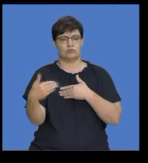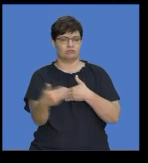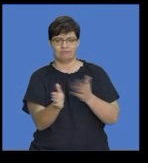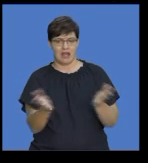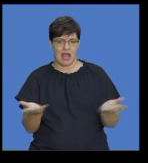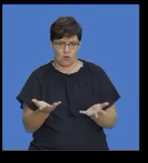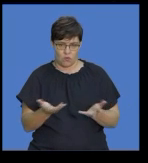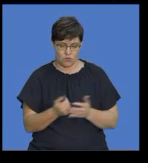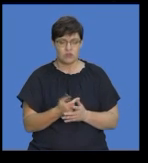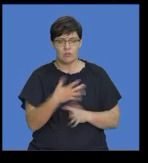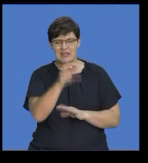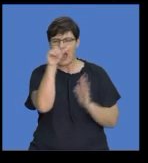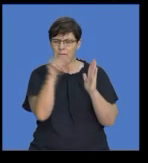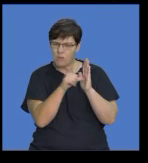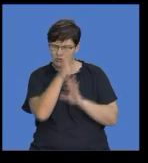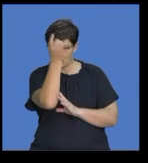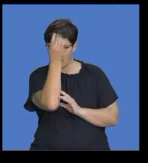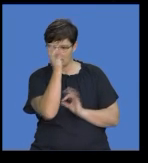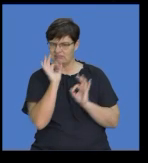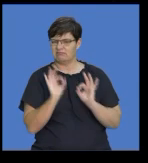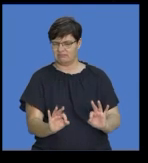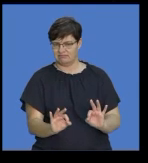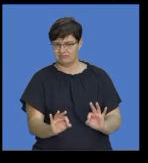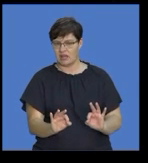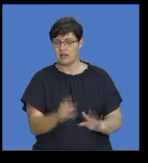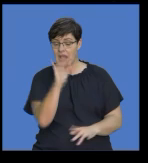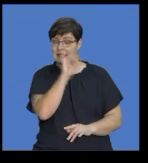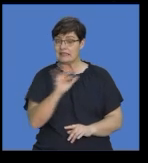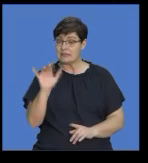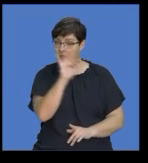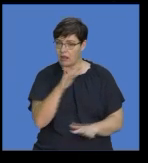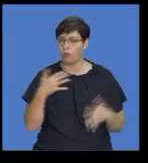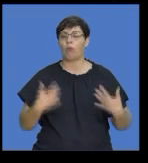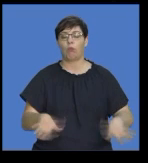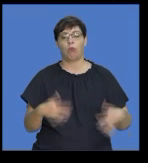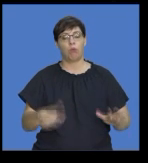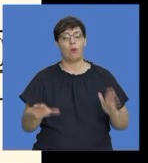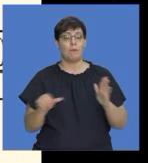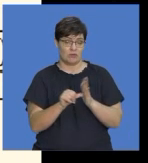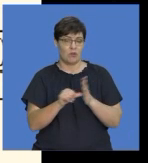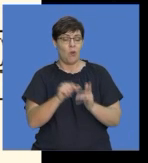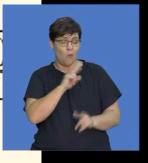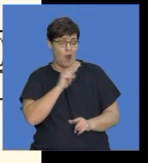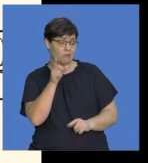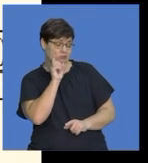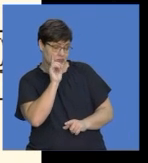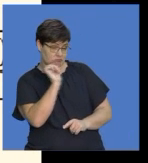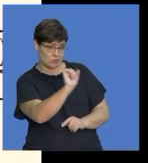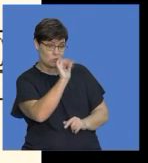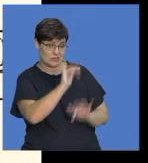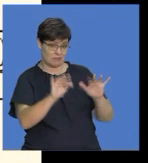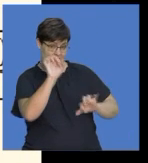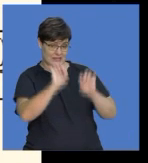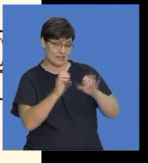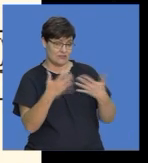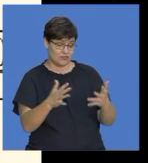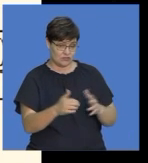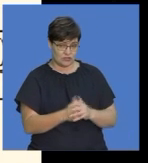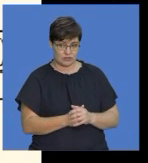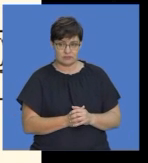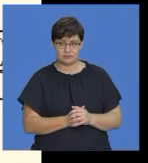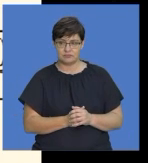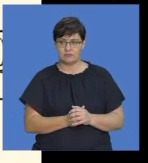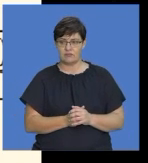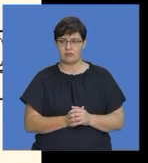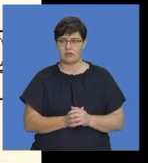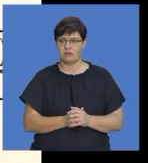to ensure that we get spelling right because spelling is also assessed in this paper okay so we don't want to end up looking like